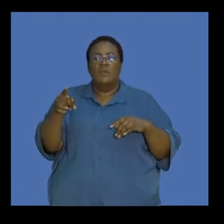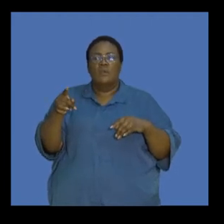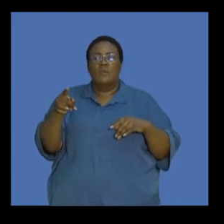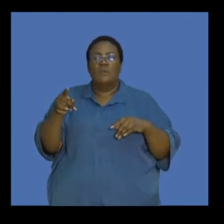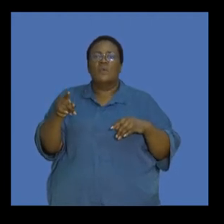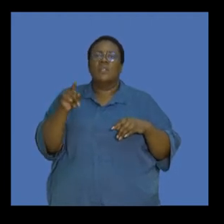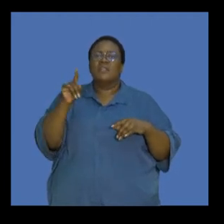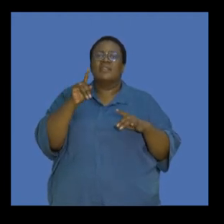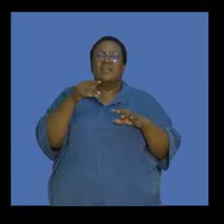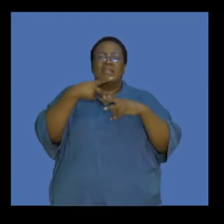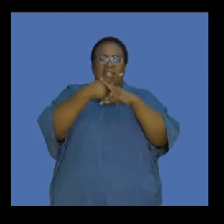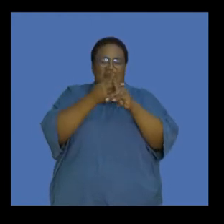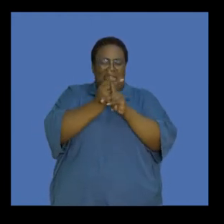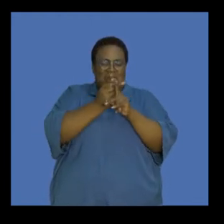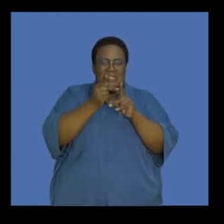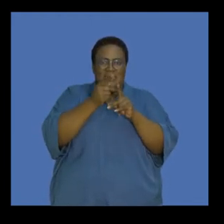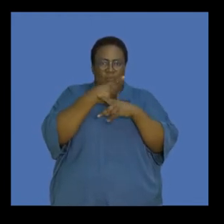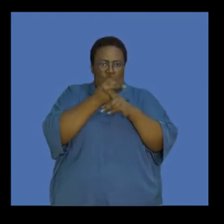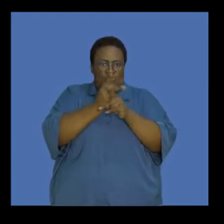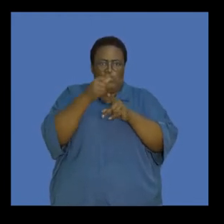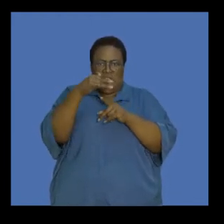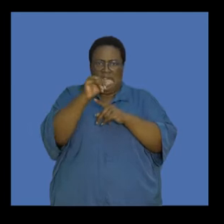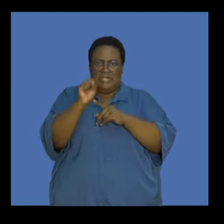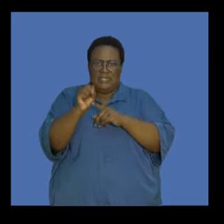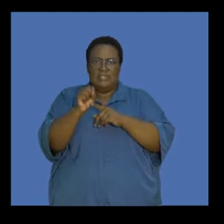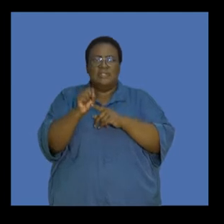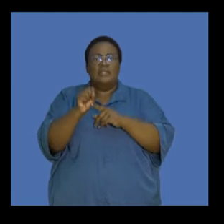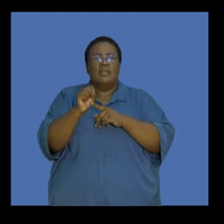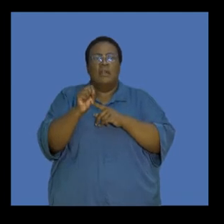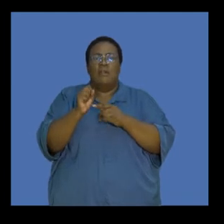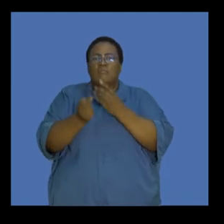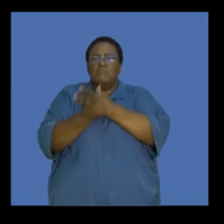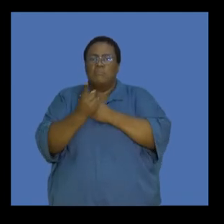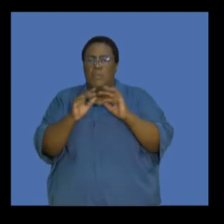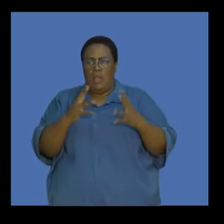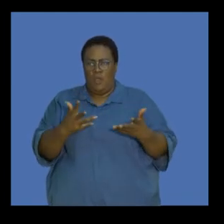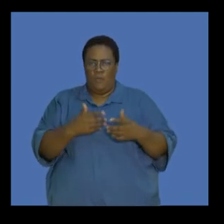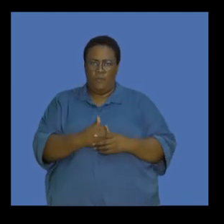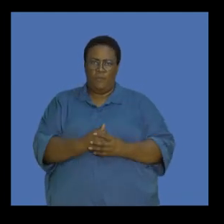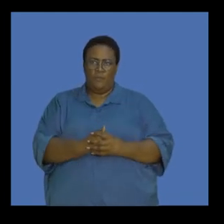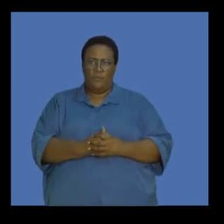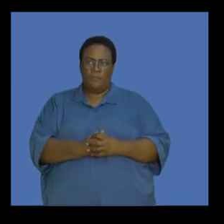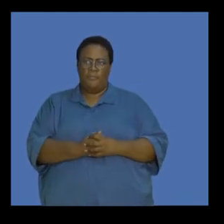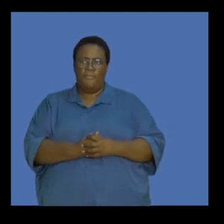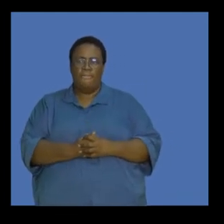what these synthetically produced gases are that contribute to also some of the greenhouse gases.